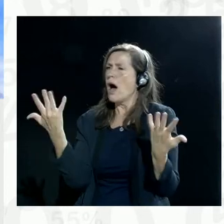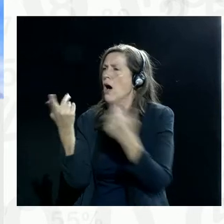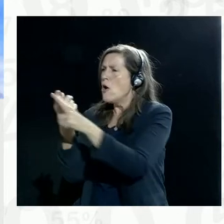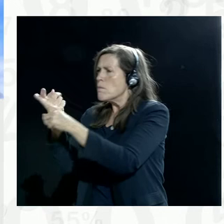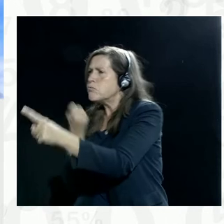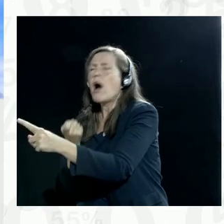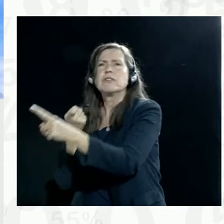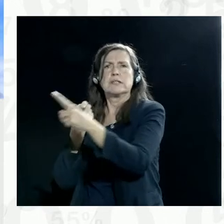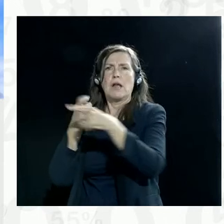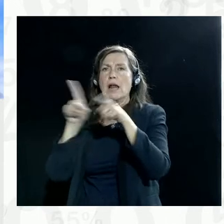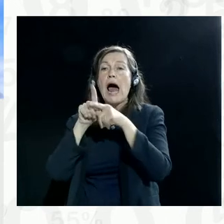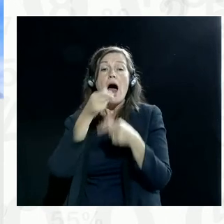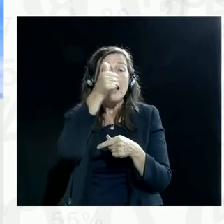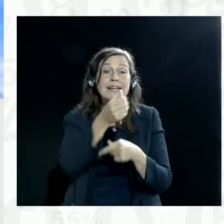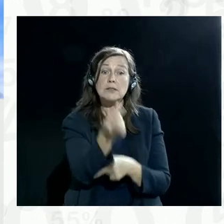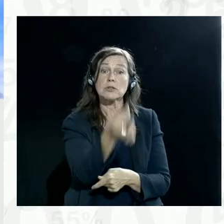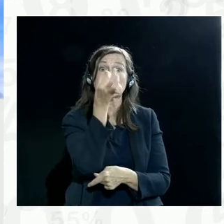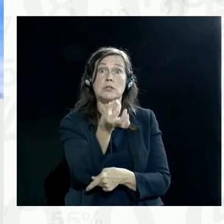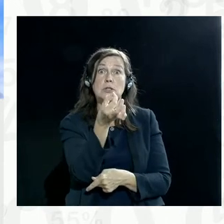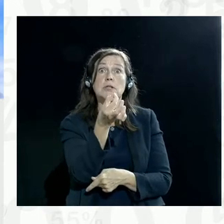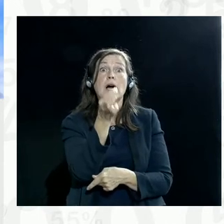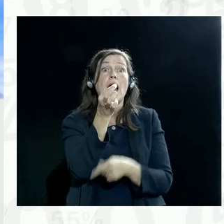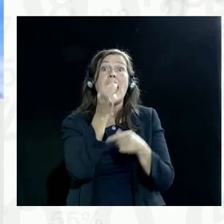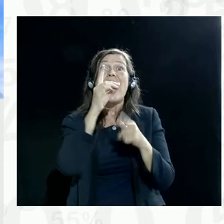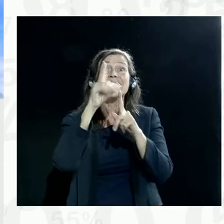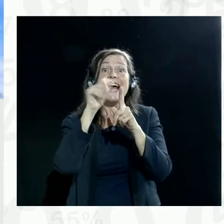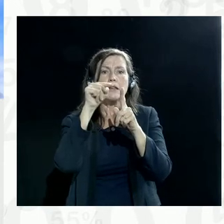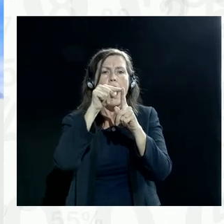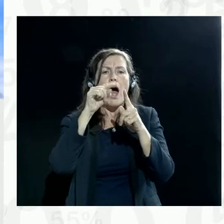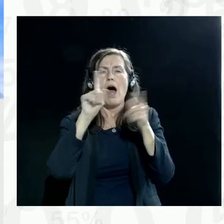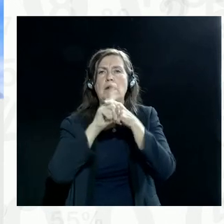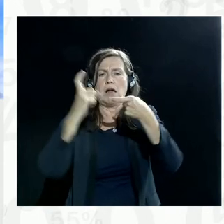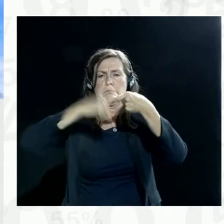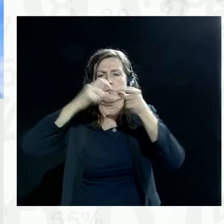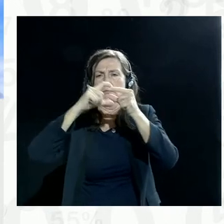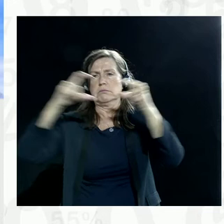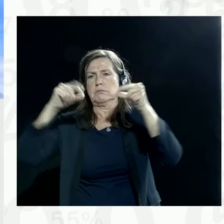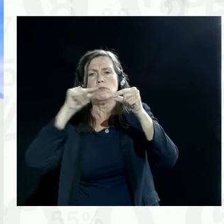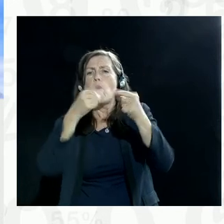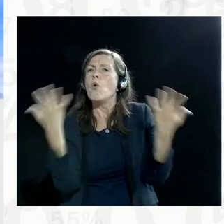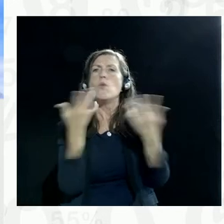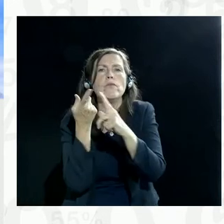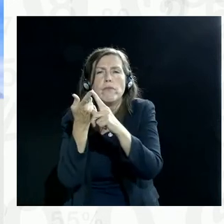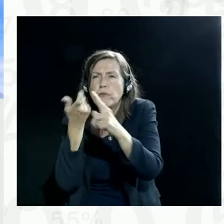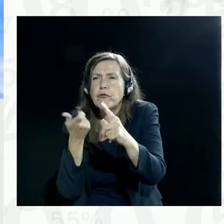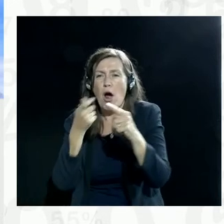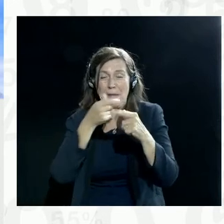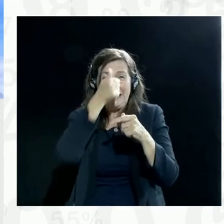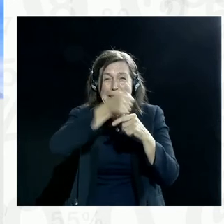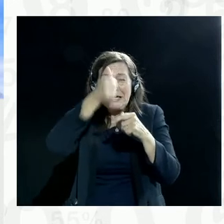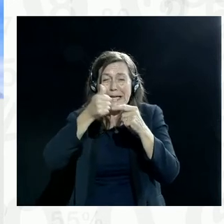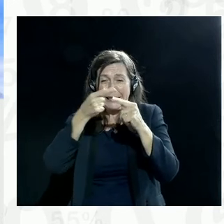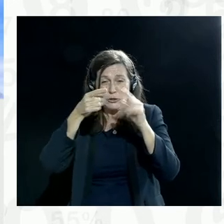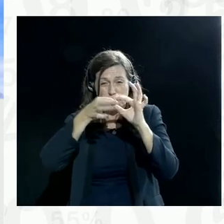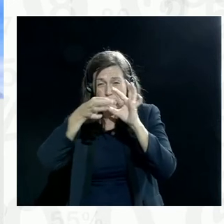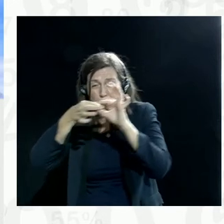standards tagged to each individual piece of data. They had the regulatory status of each piece of data, along with